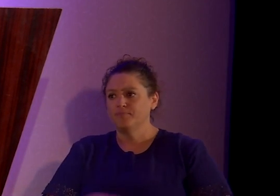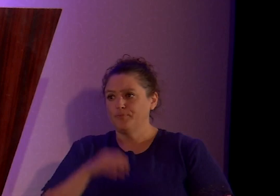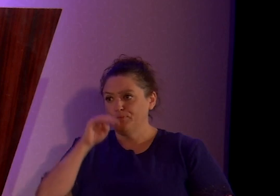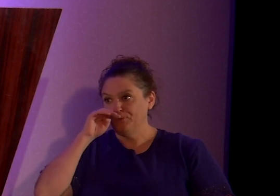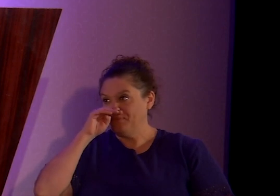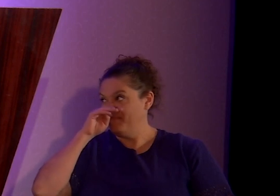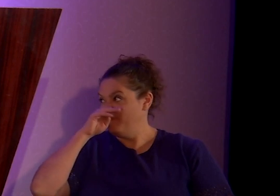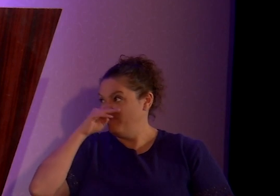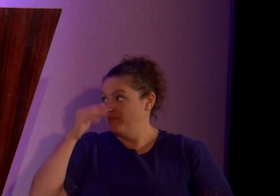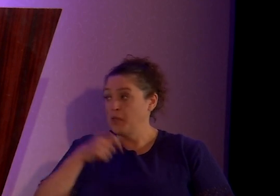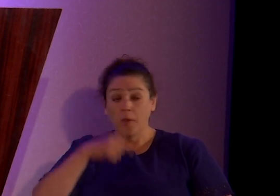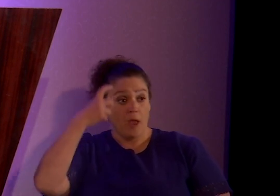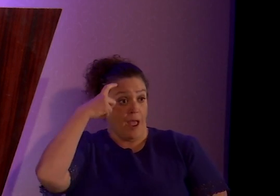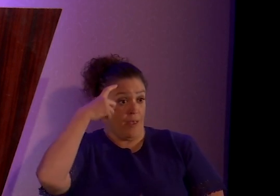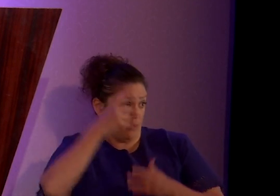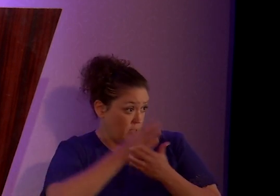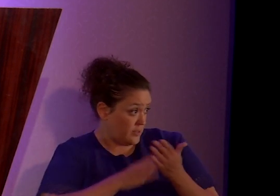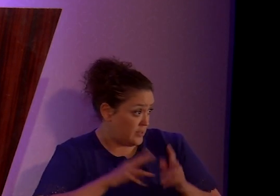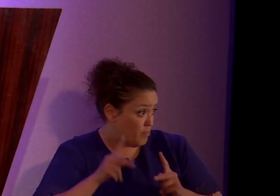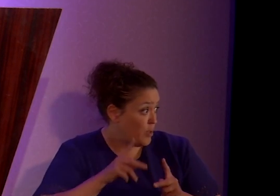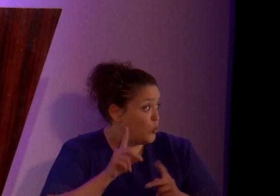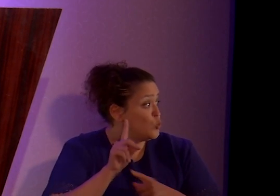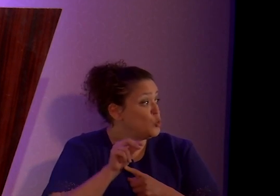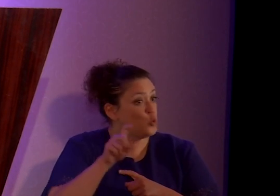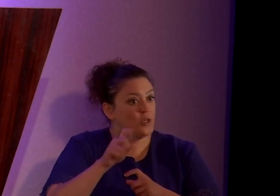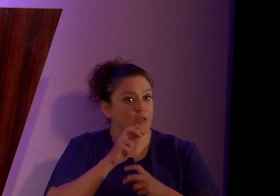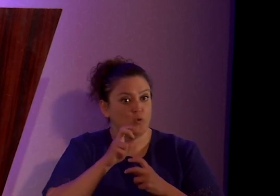I think some people do need to have the sit down.